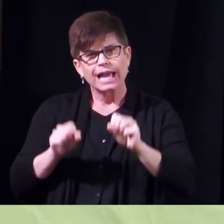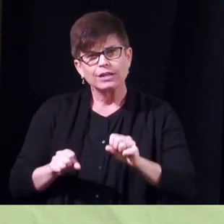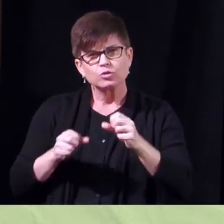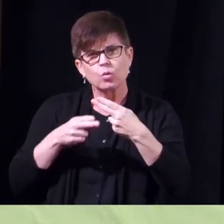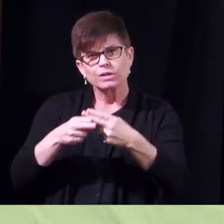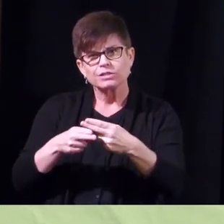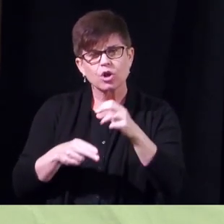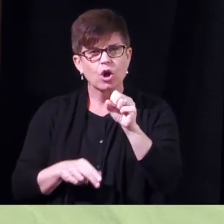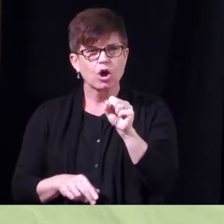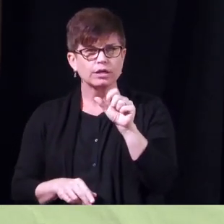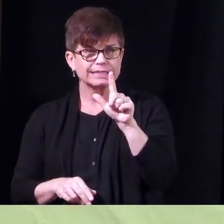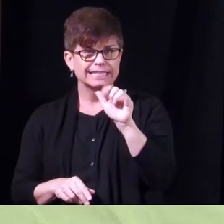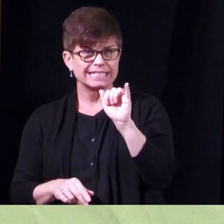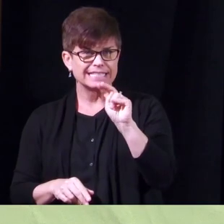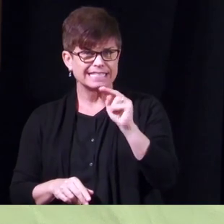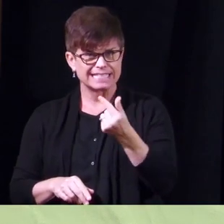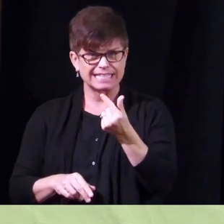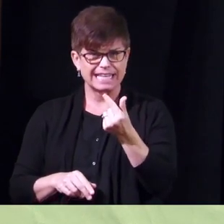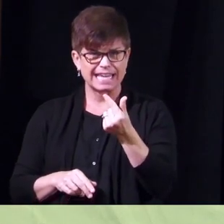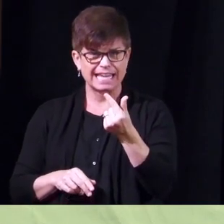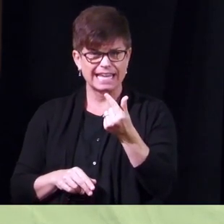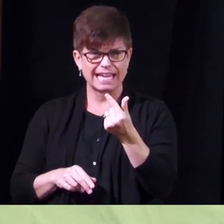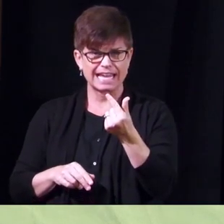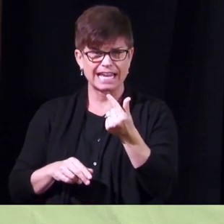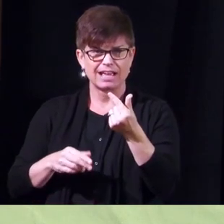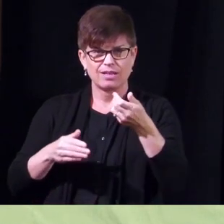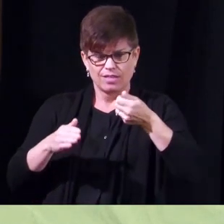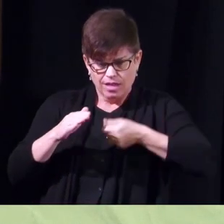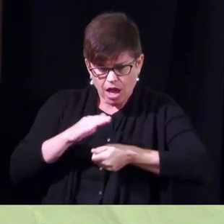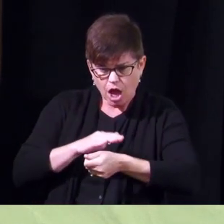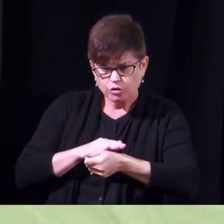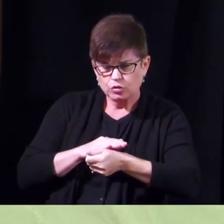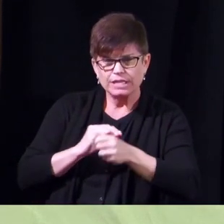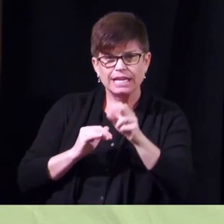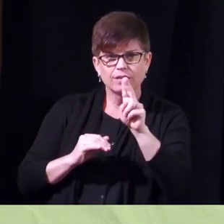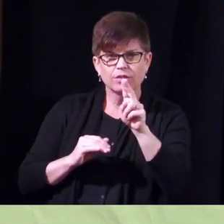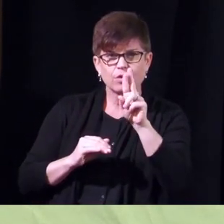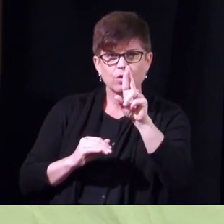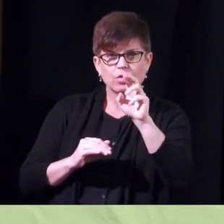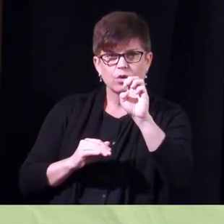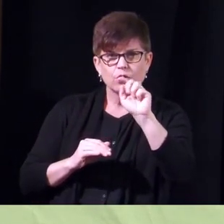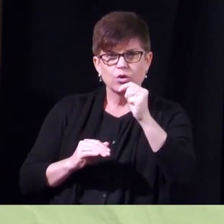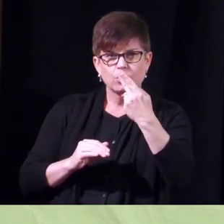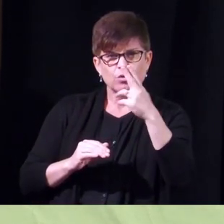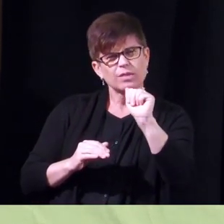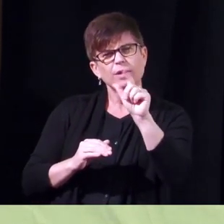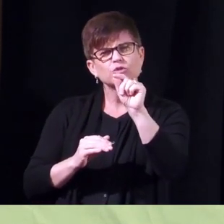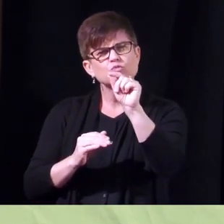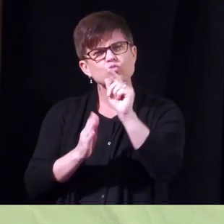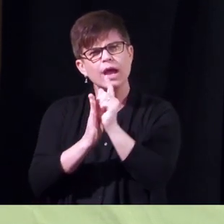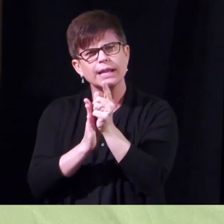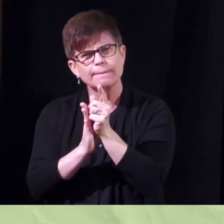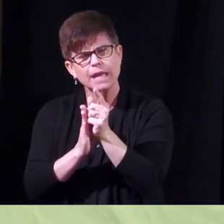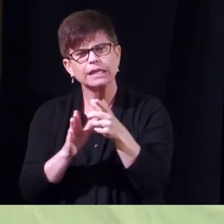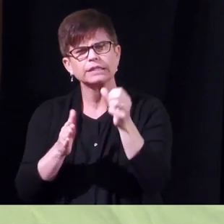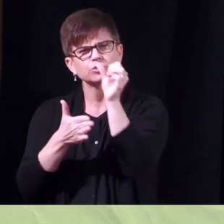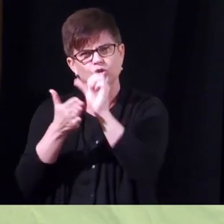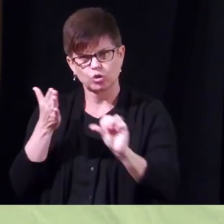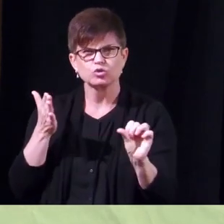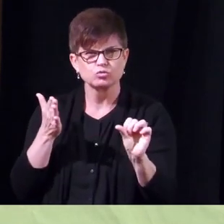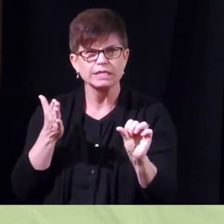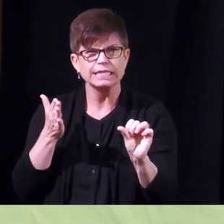which is a a little hammock that gets placed underneath the urethra uh it takes about 20 minutes outpatient procedure